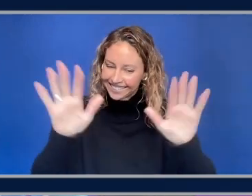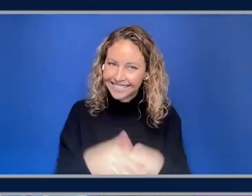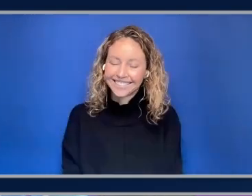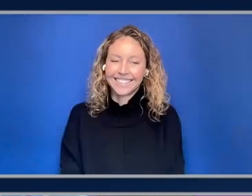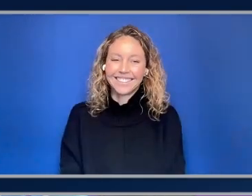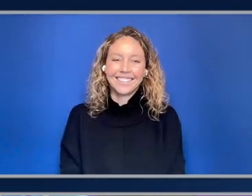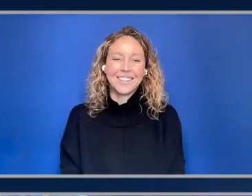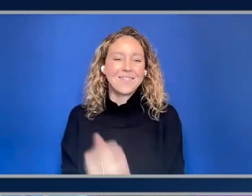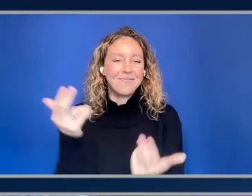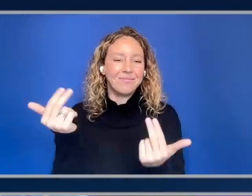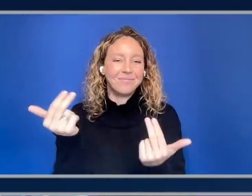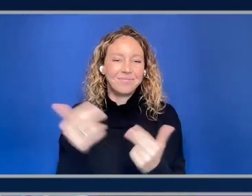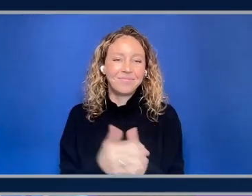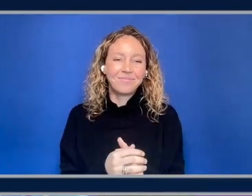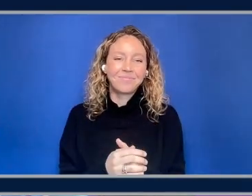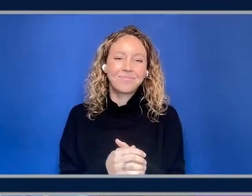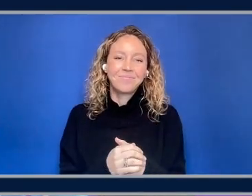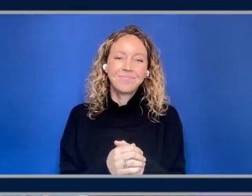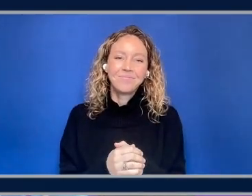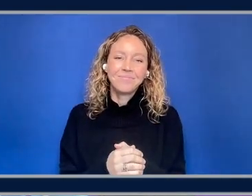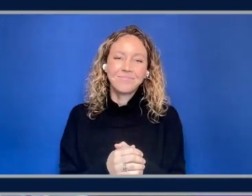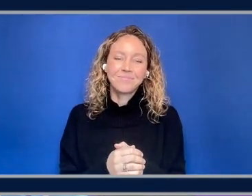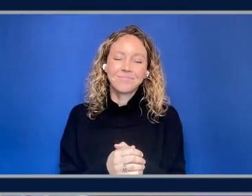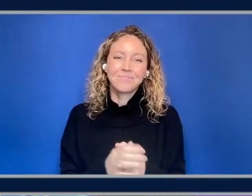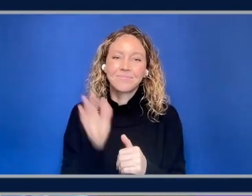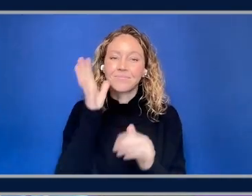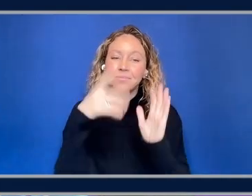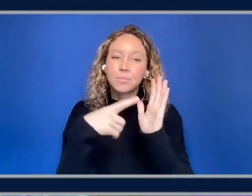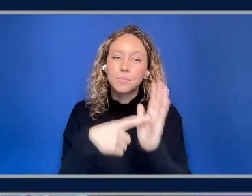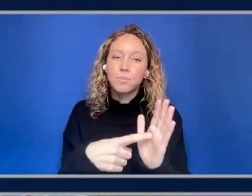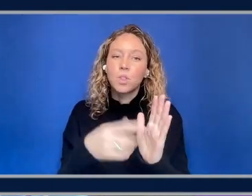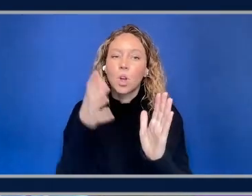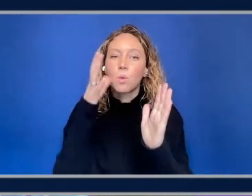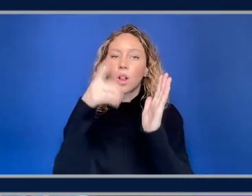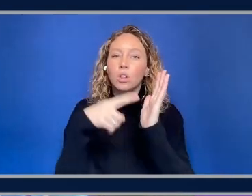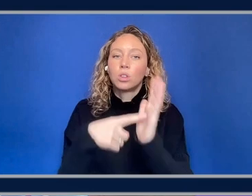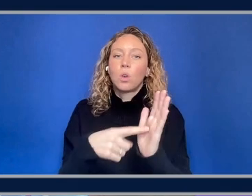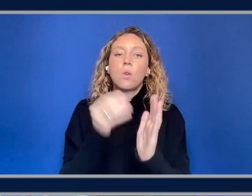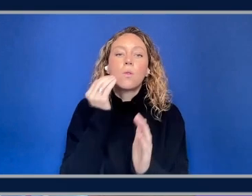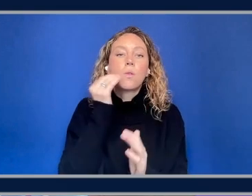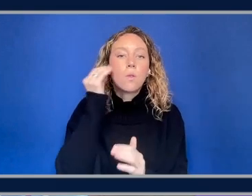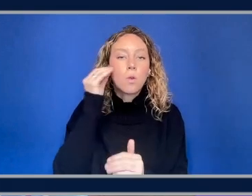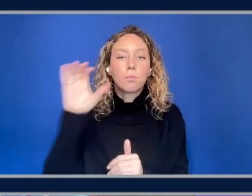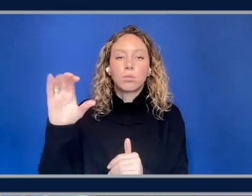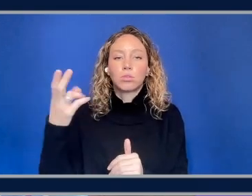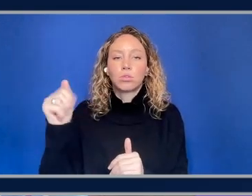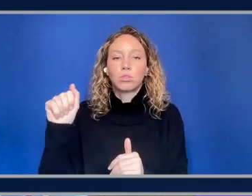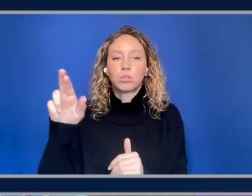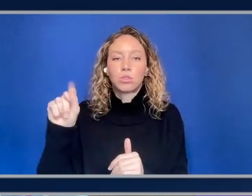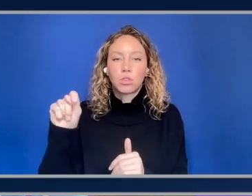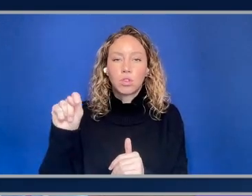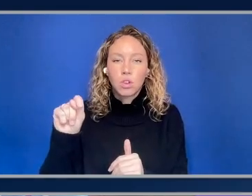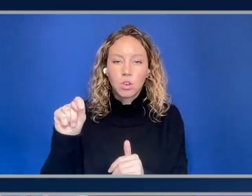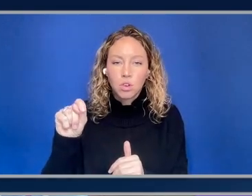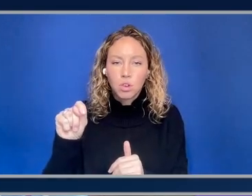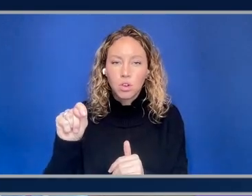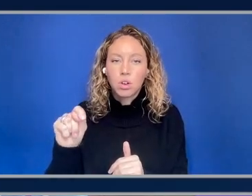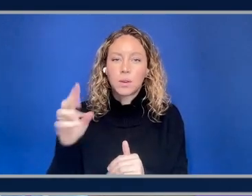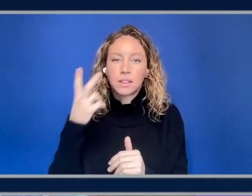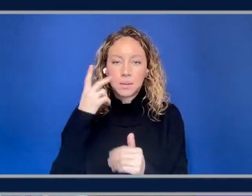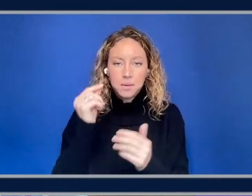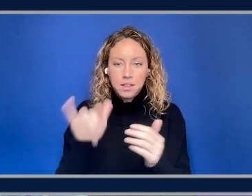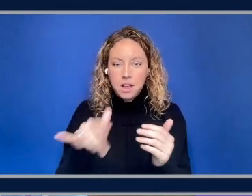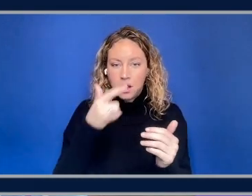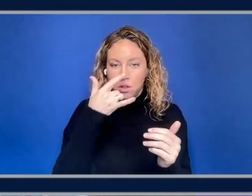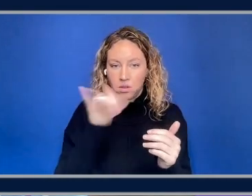I'll go ahead and actually I'll be applying a helm chart. So we'll look at the values for that helm chart to see what it looks like. You'll see